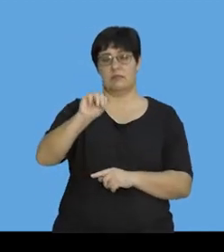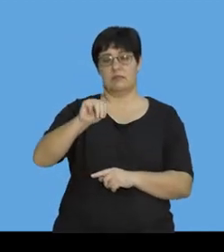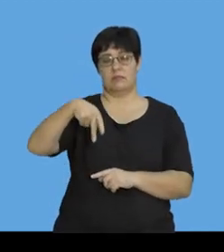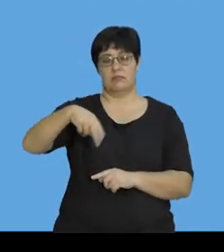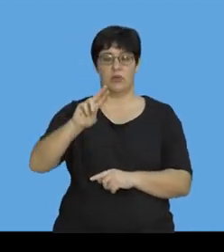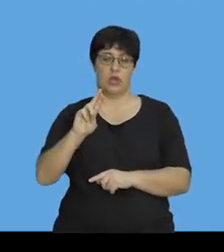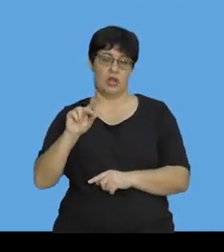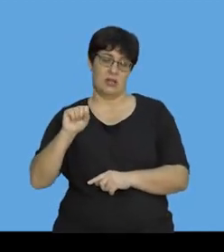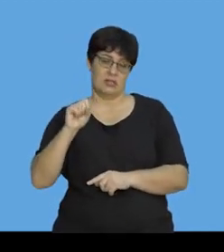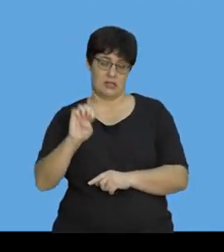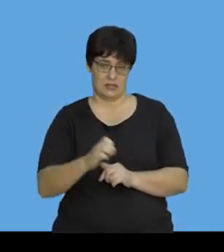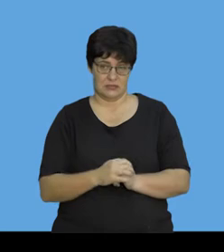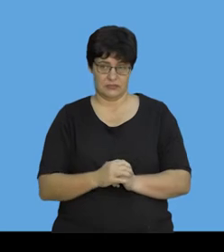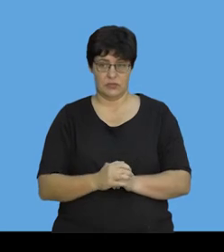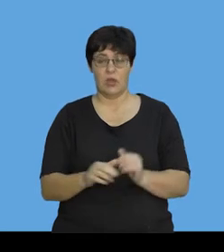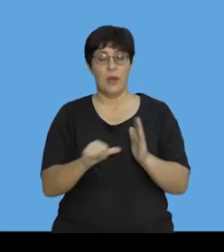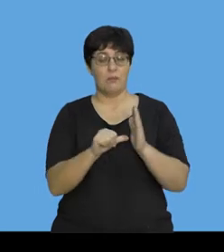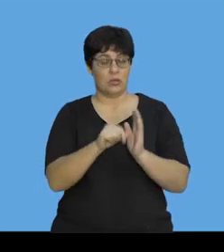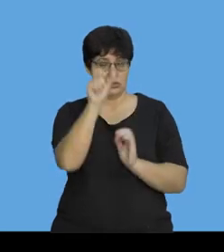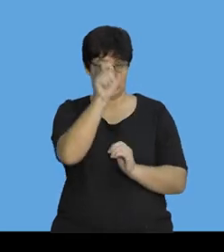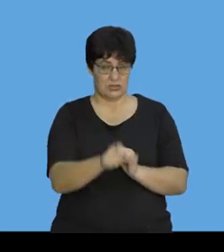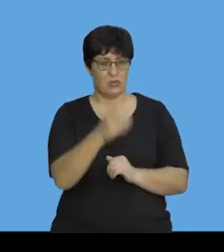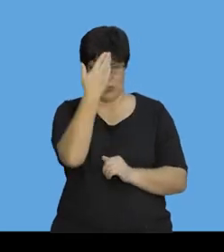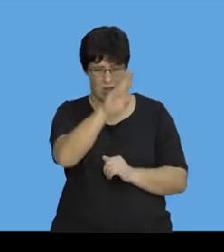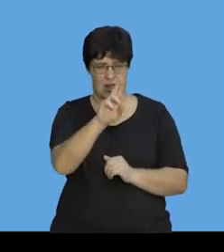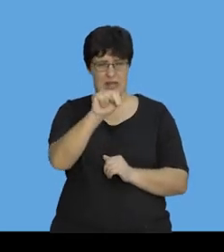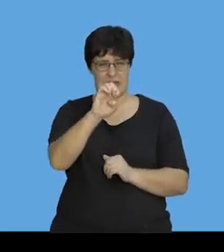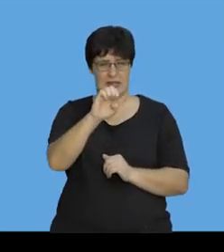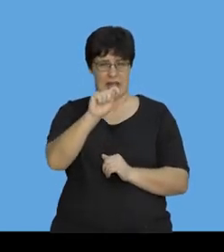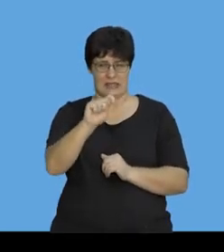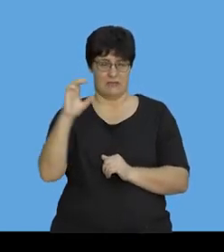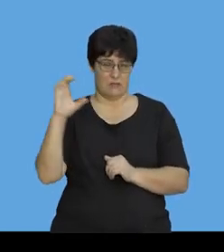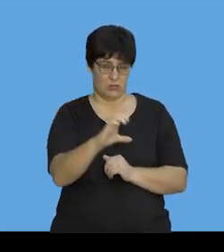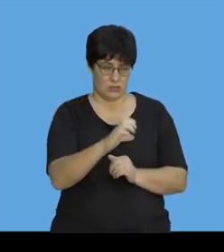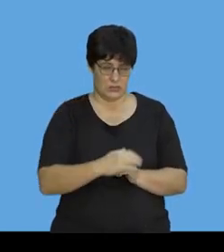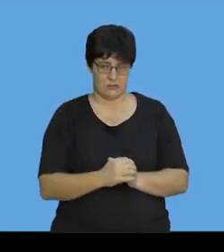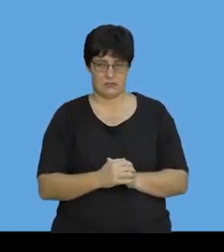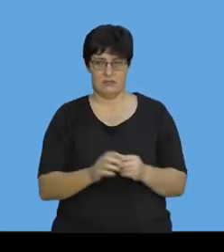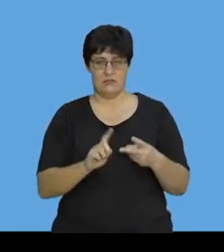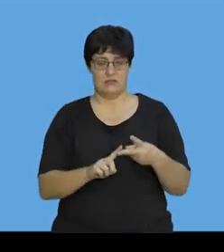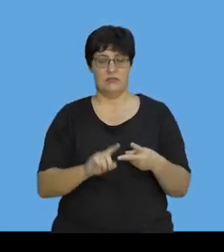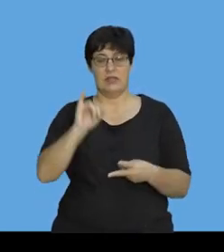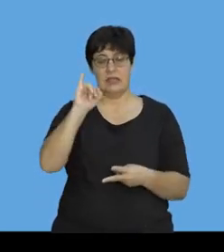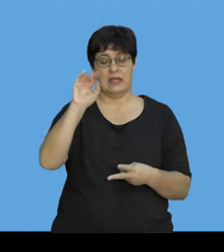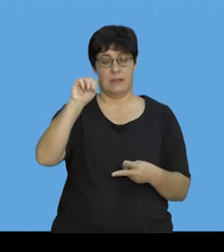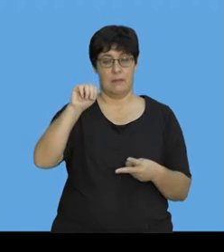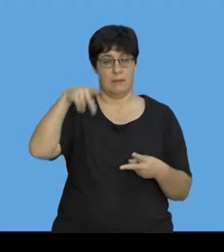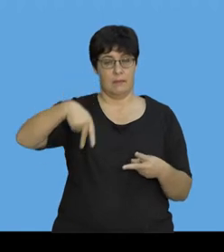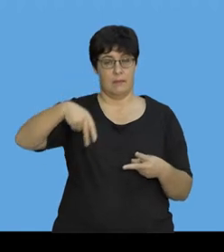our key words are net force, you know what net force is, impulse,